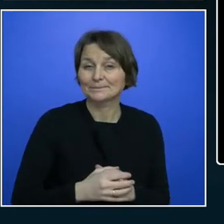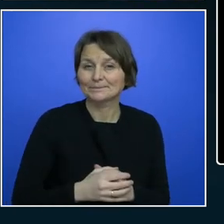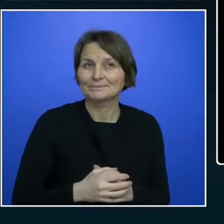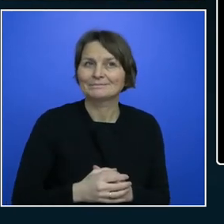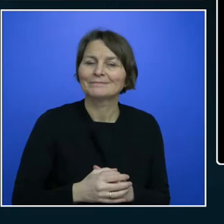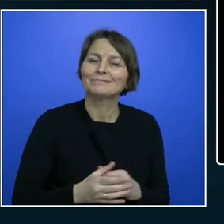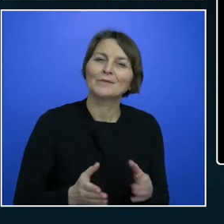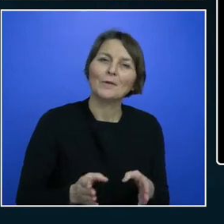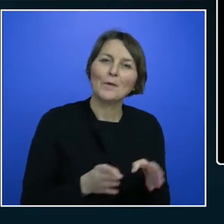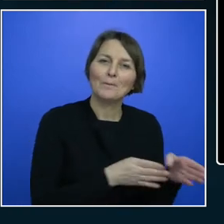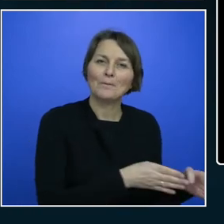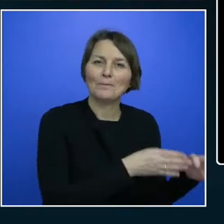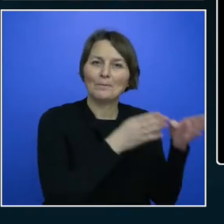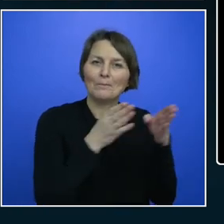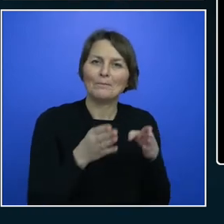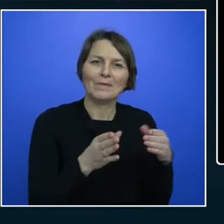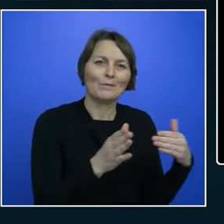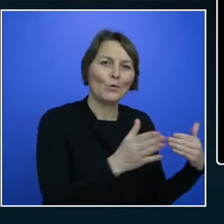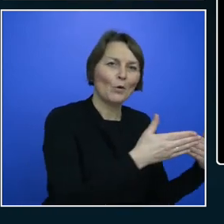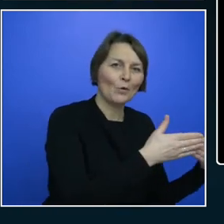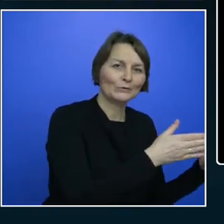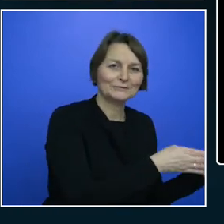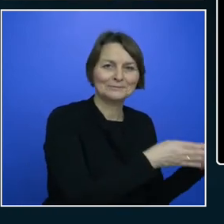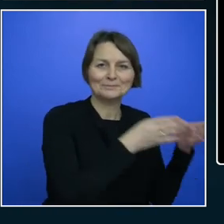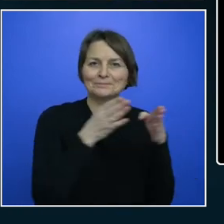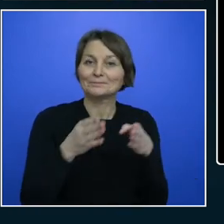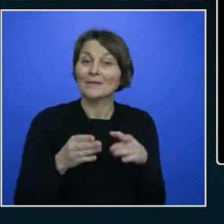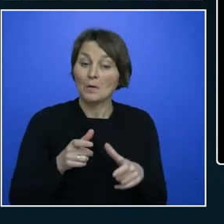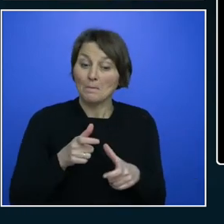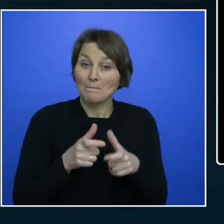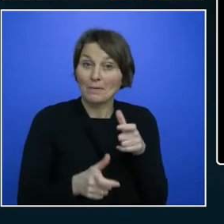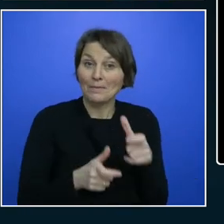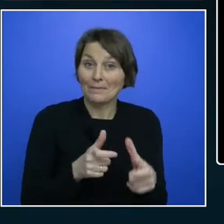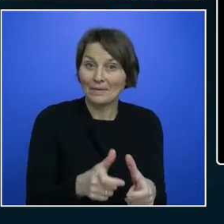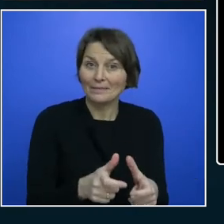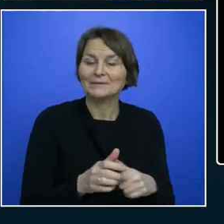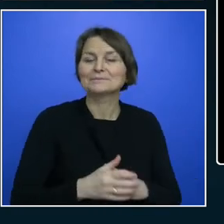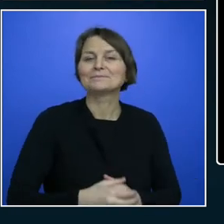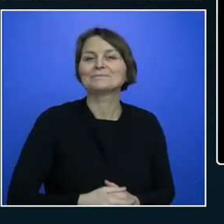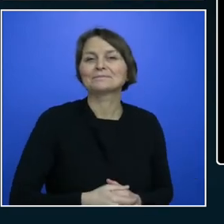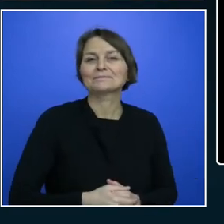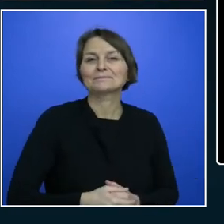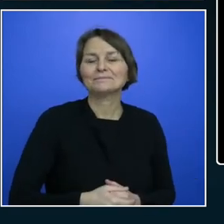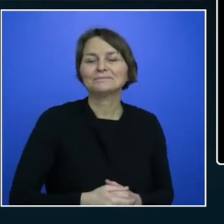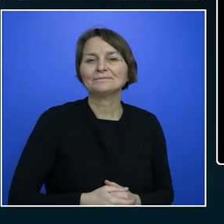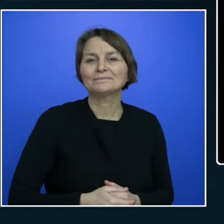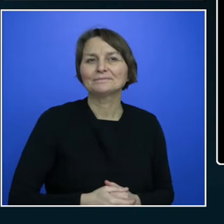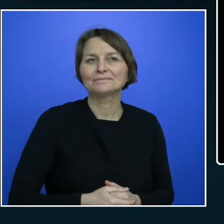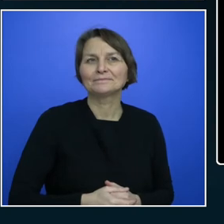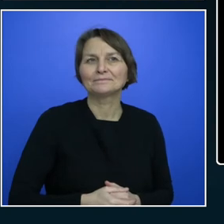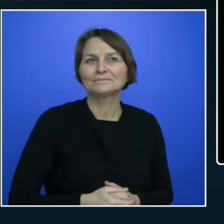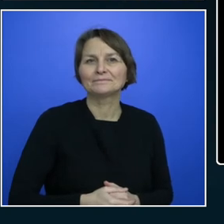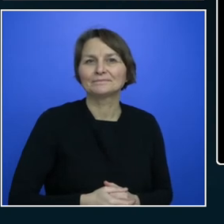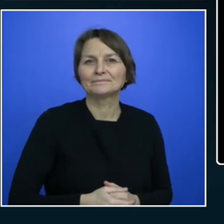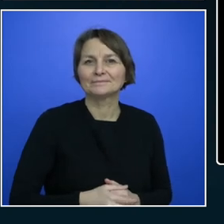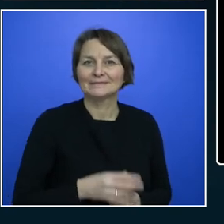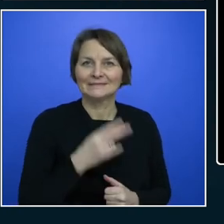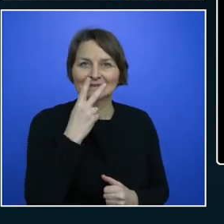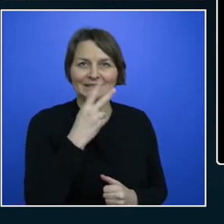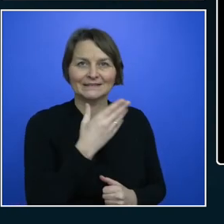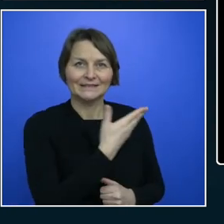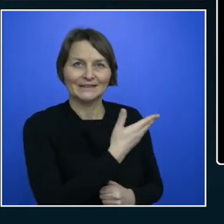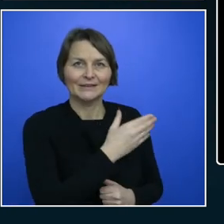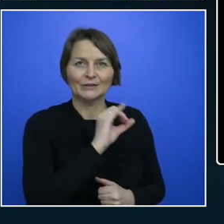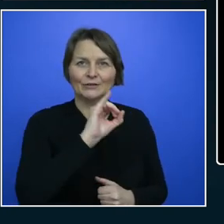next demo. Let's close that. We've got our pipelines. Yay! Our job ran. We did our job on the fly there. We've got our jobs there. We've got our Maven